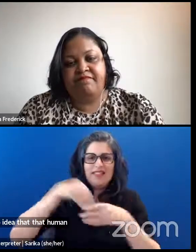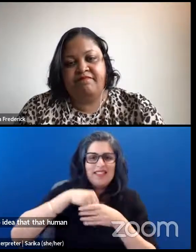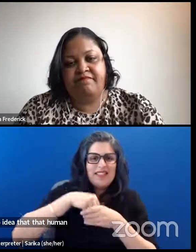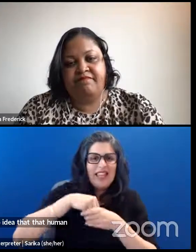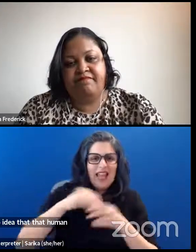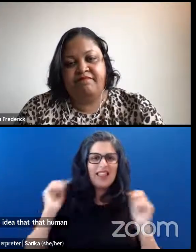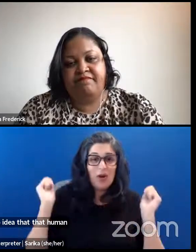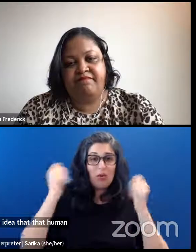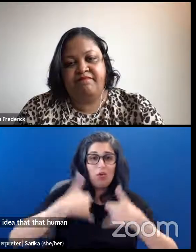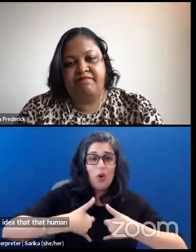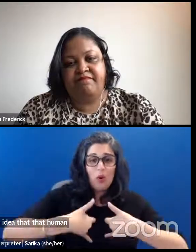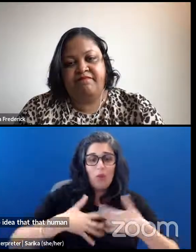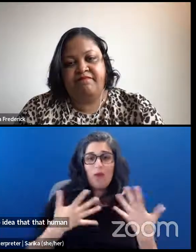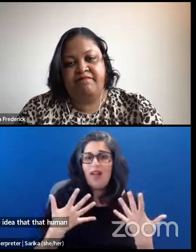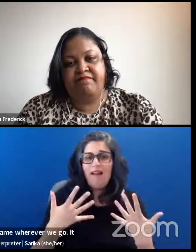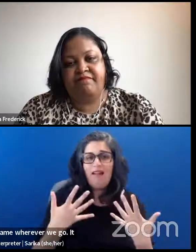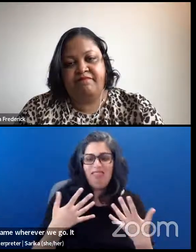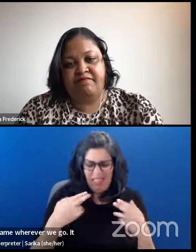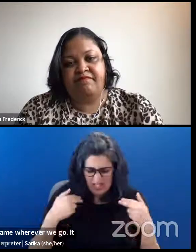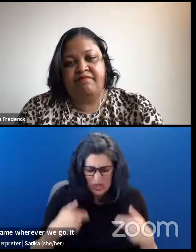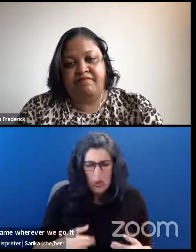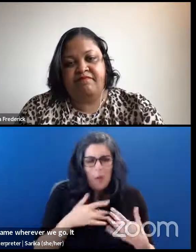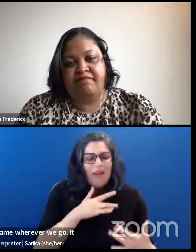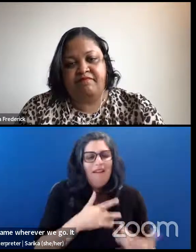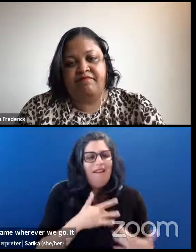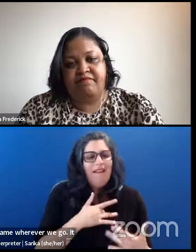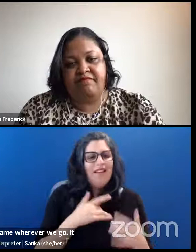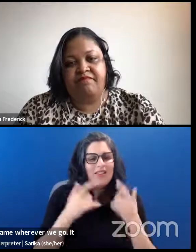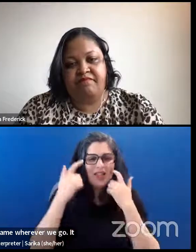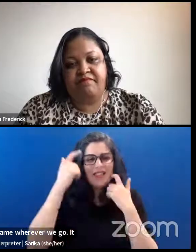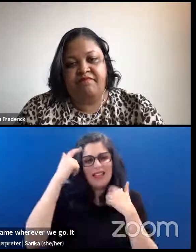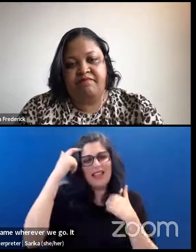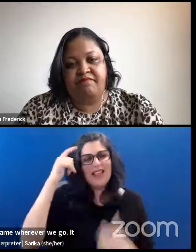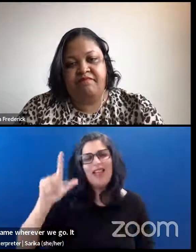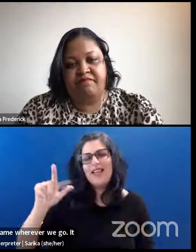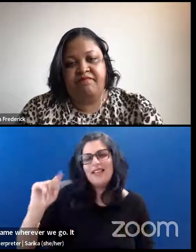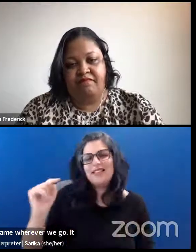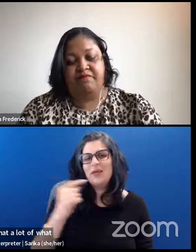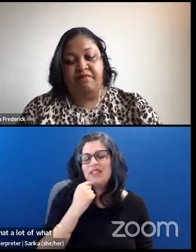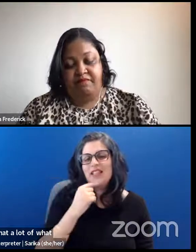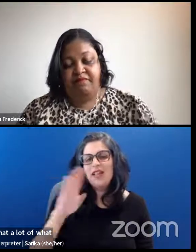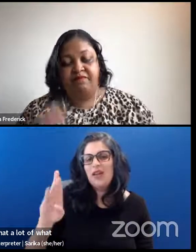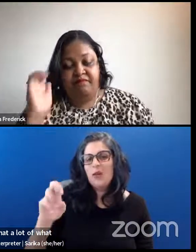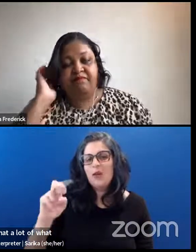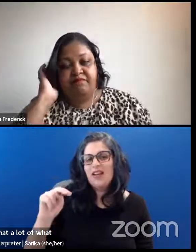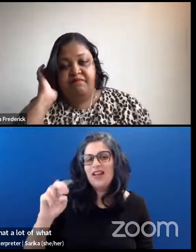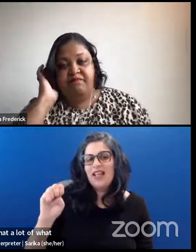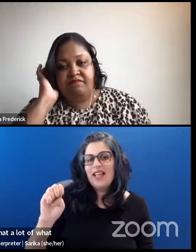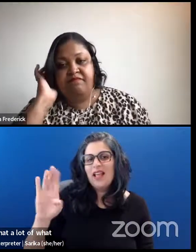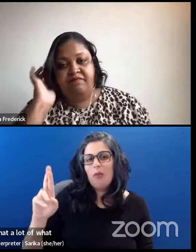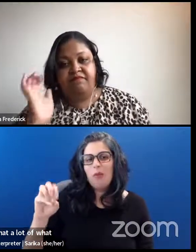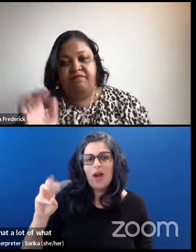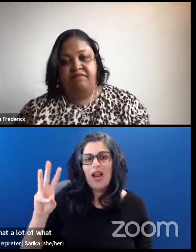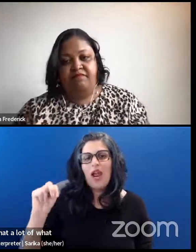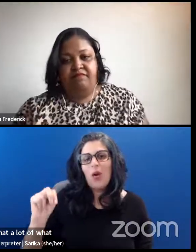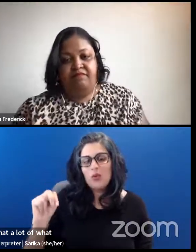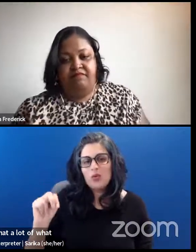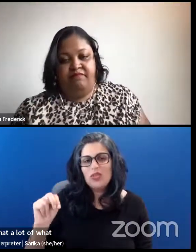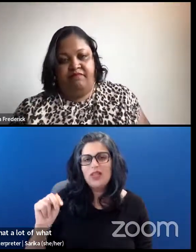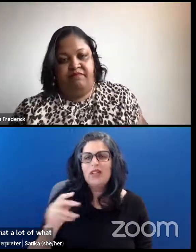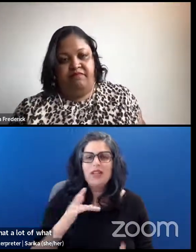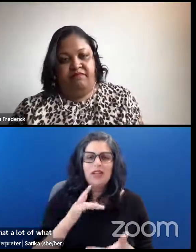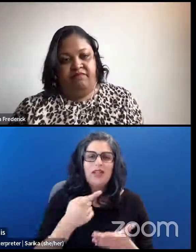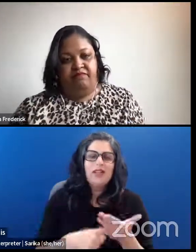been, you know, I think that a lot of what LT was saying is echoed by, by Brene Brown and talking about courage and vulnerability. And, you know,